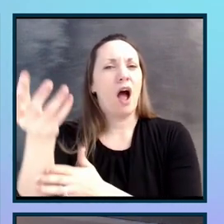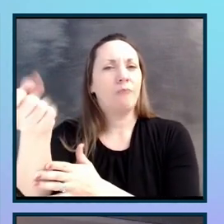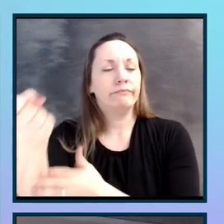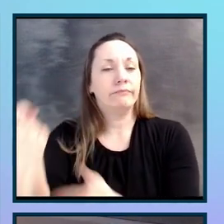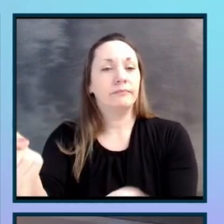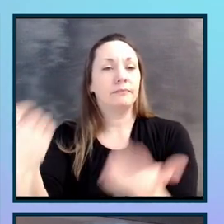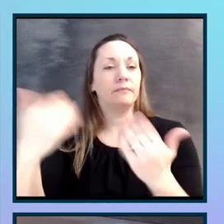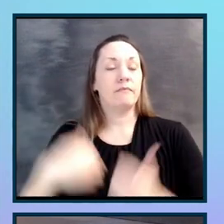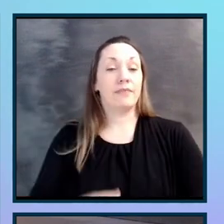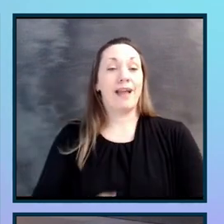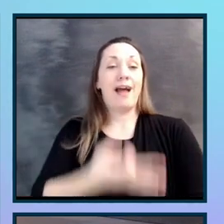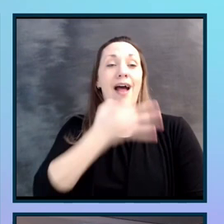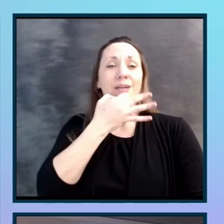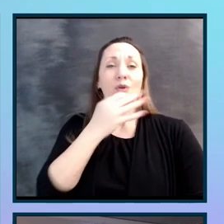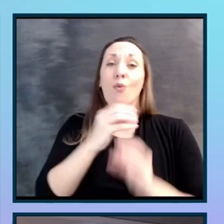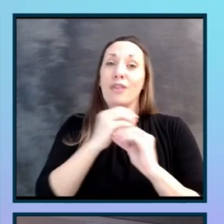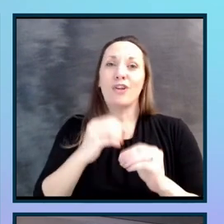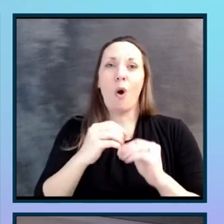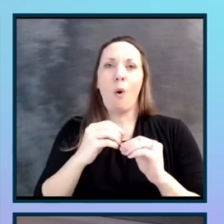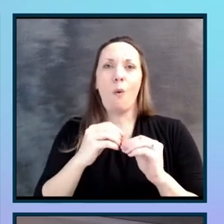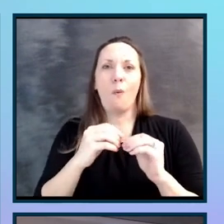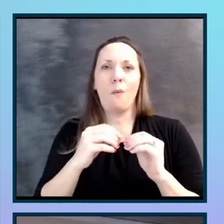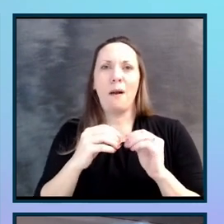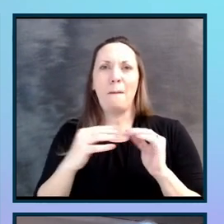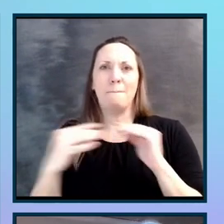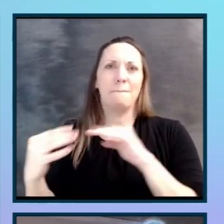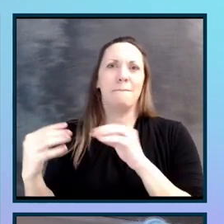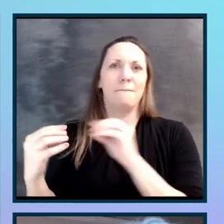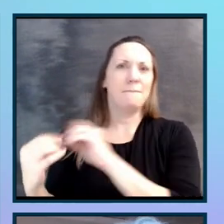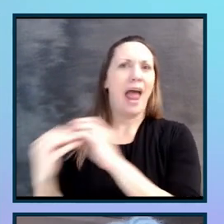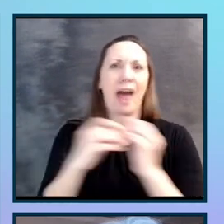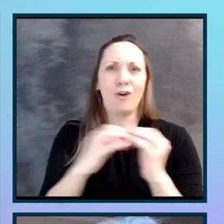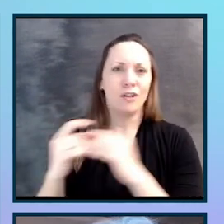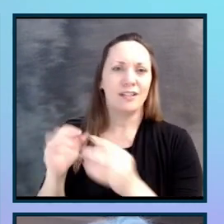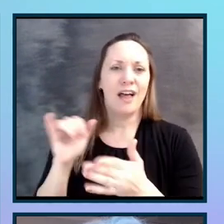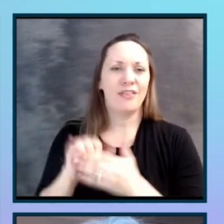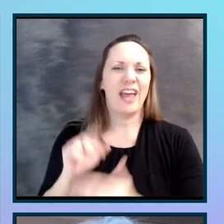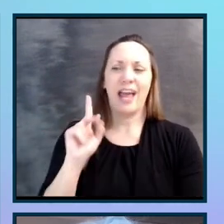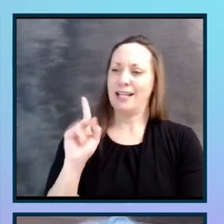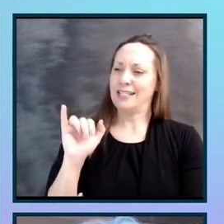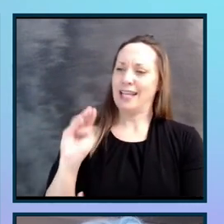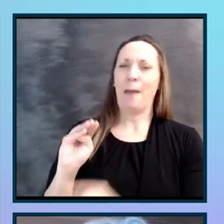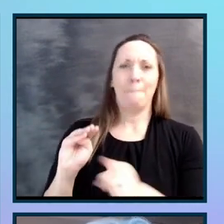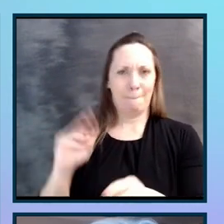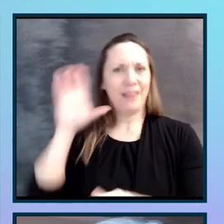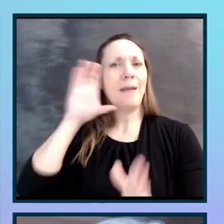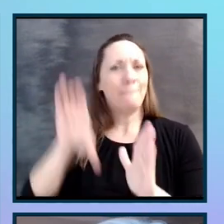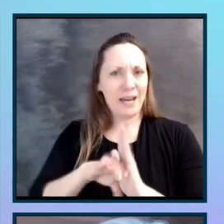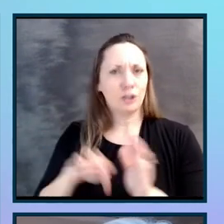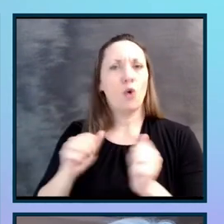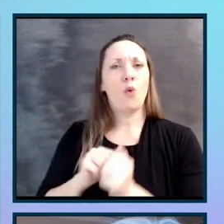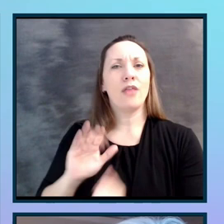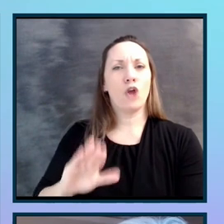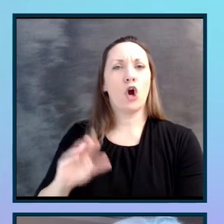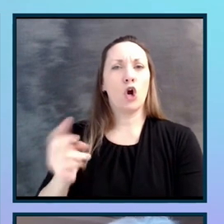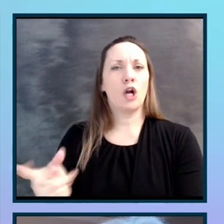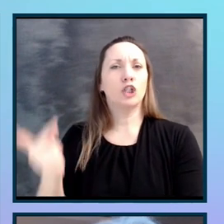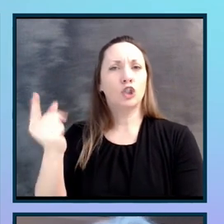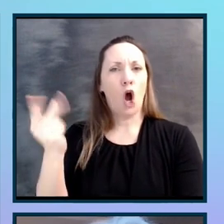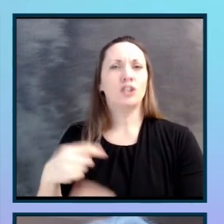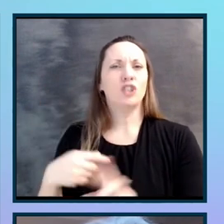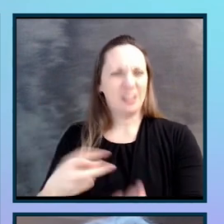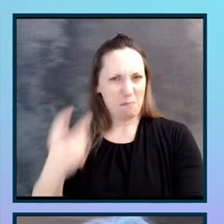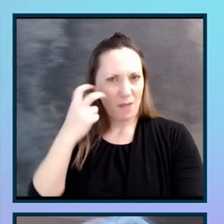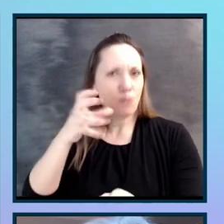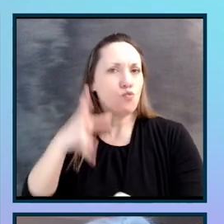battles is really key. This is a picture of Kim Charlson and her guide dog. Kim is a blind woman. She was first woman president of the